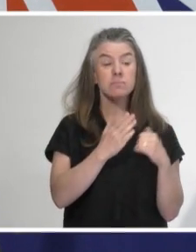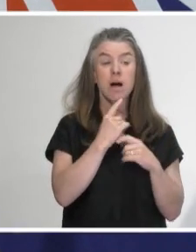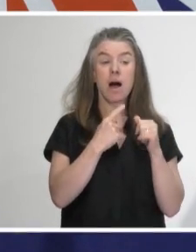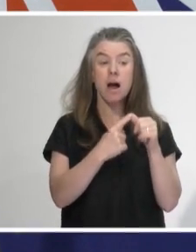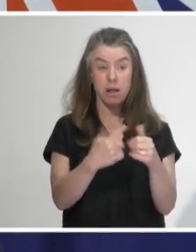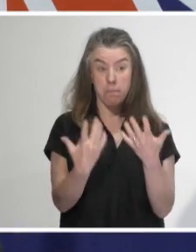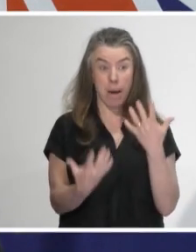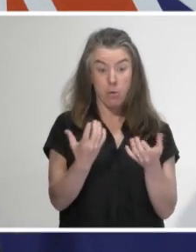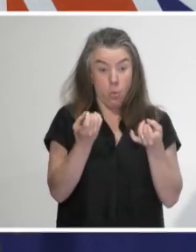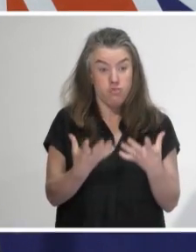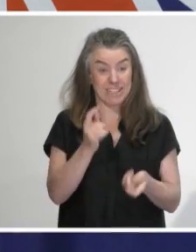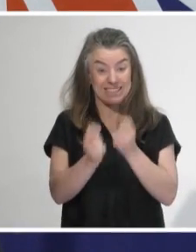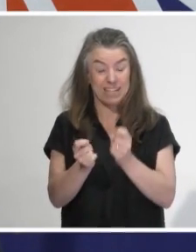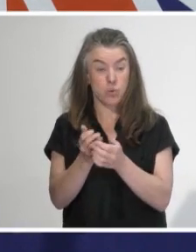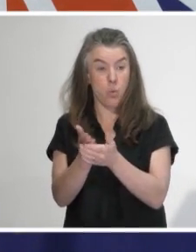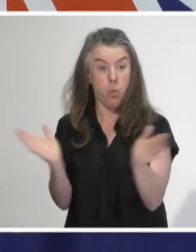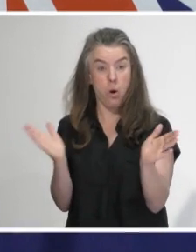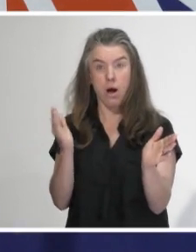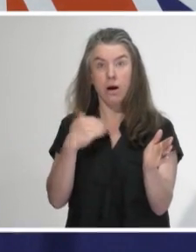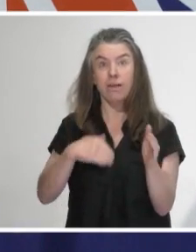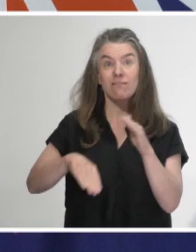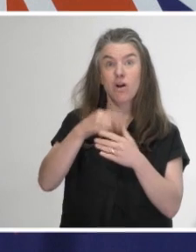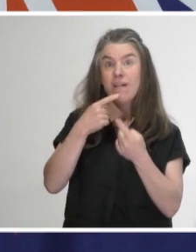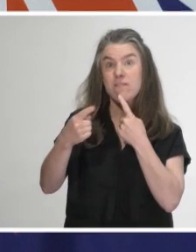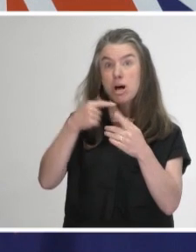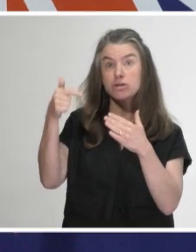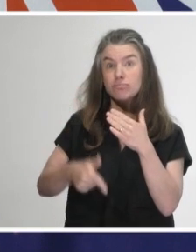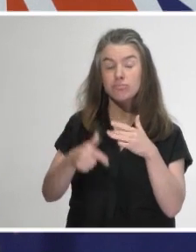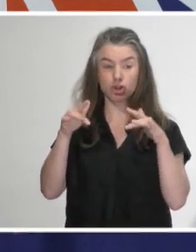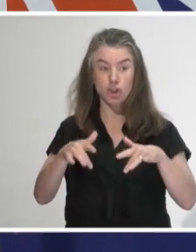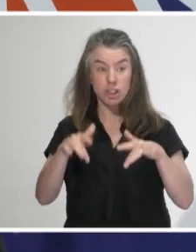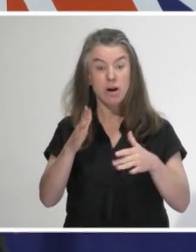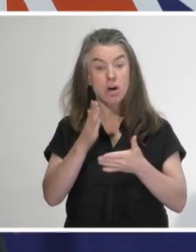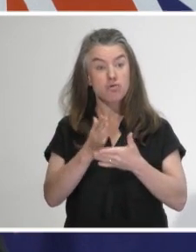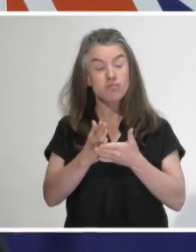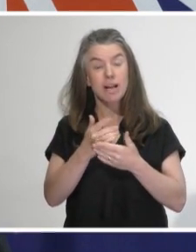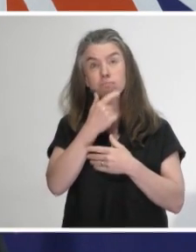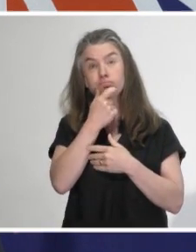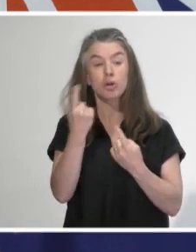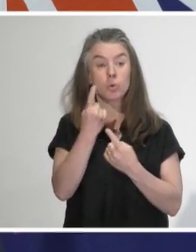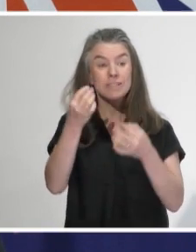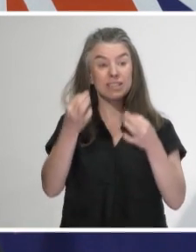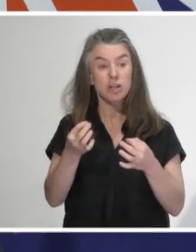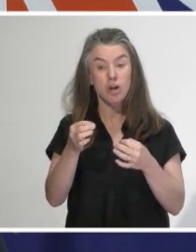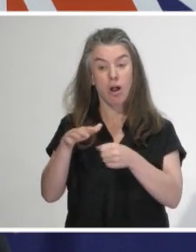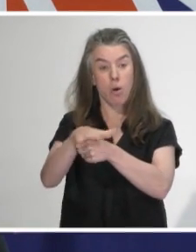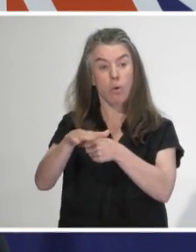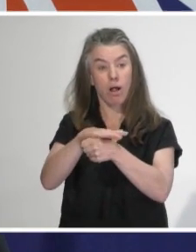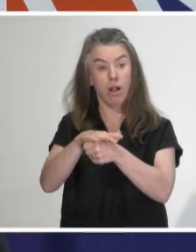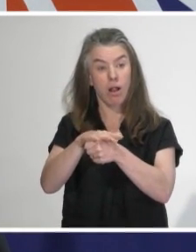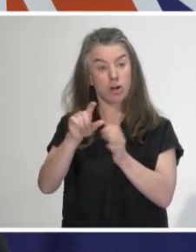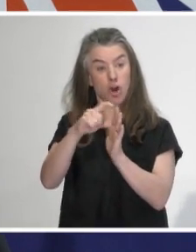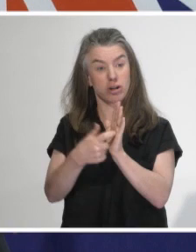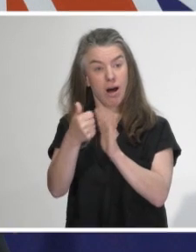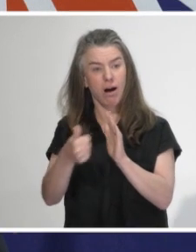happening, appropriate testing there. I don't have the details on that. But again, it's a judgement, it's actually a judgement for the local medical officer of health. So